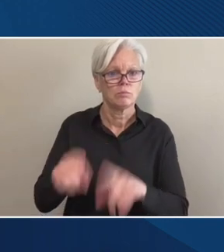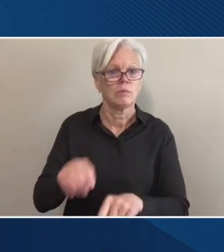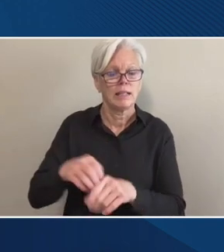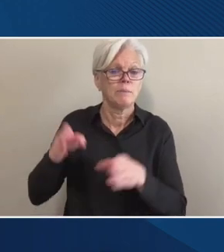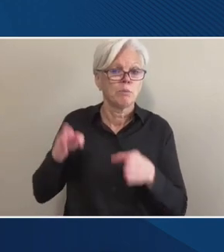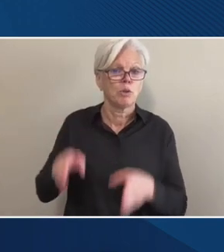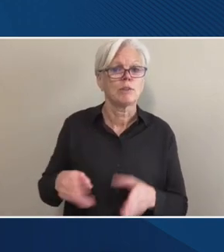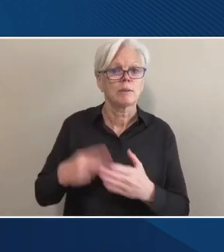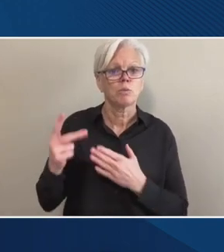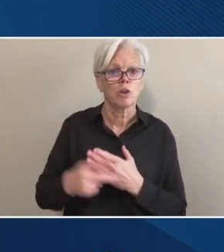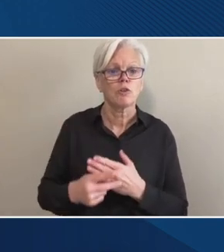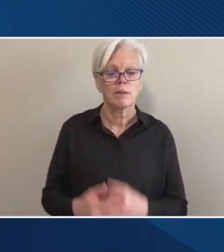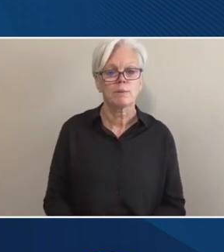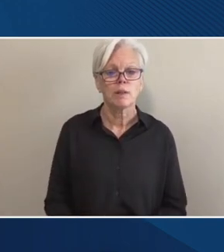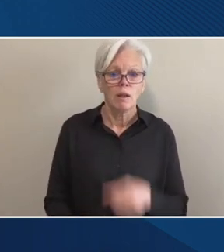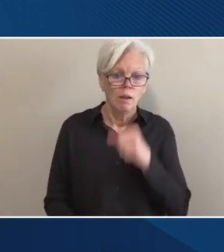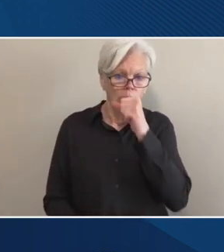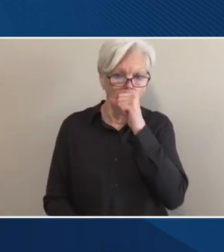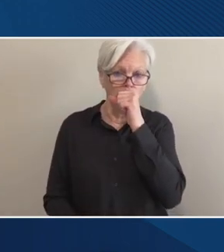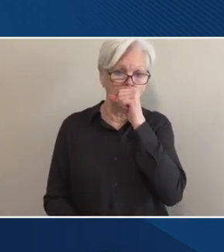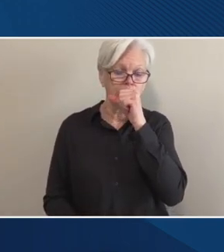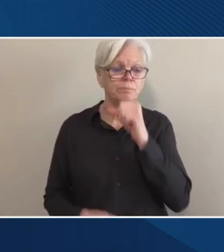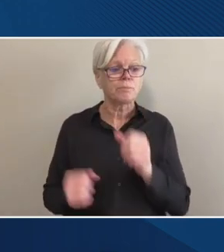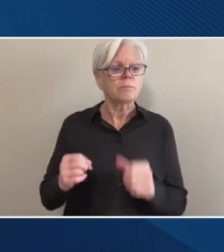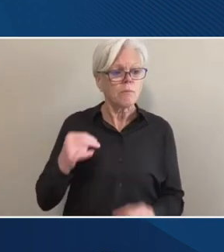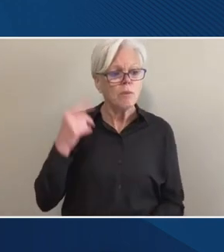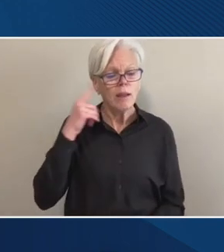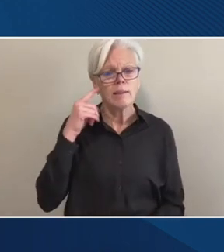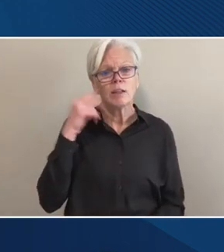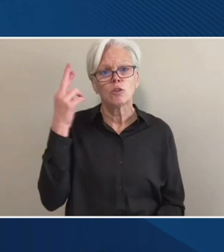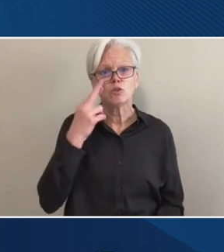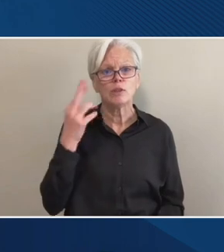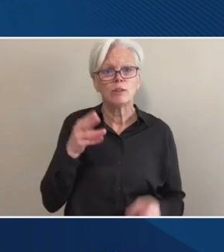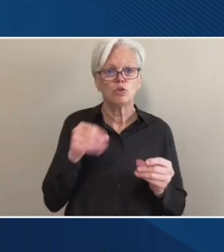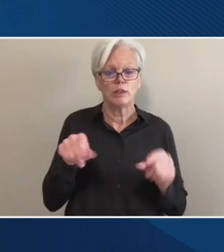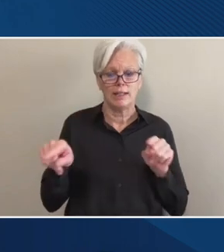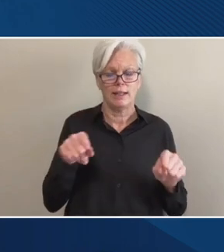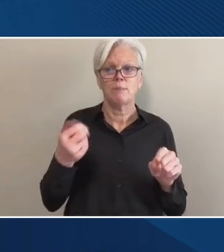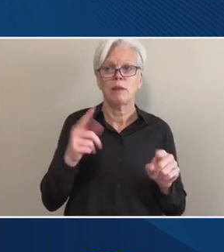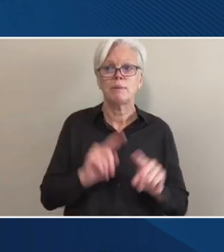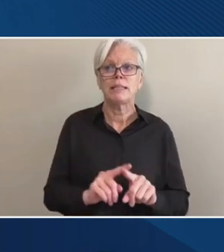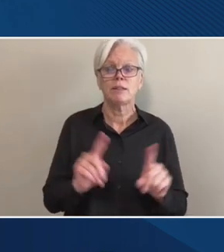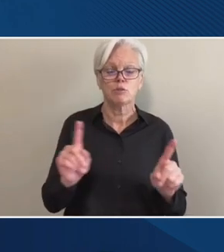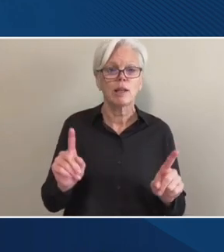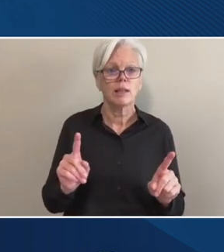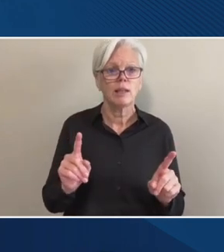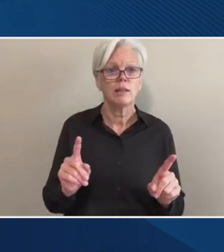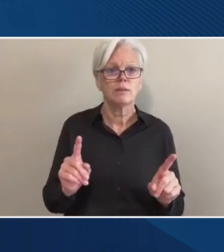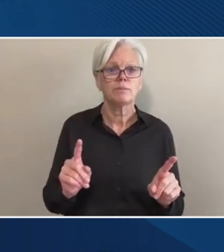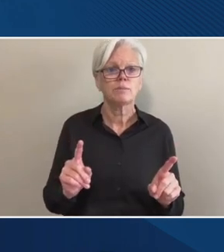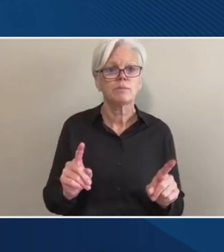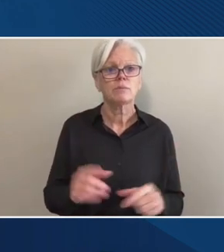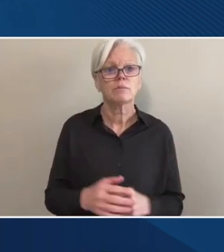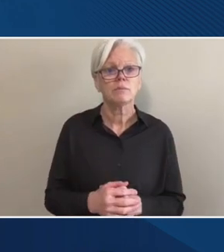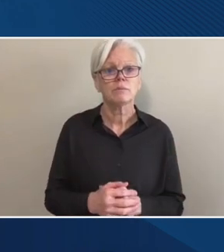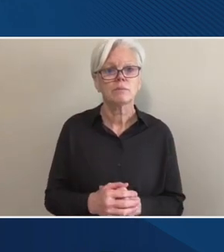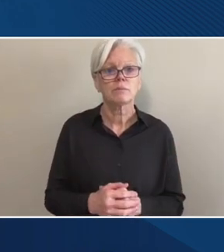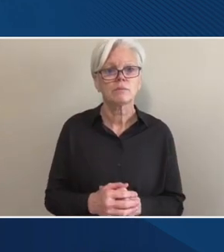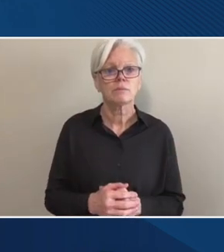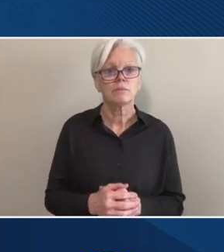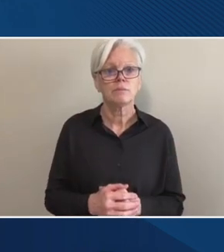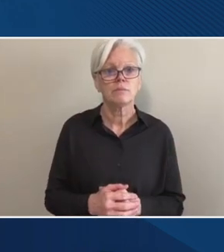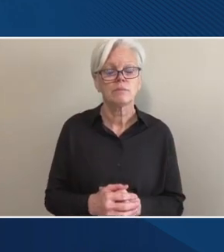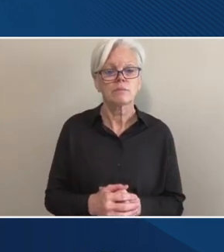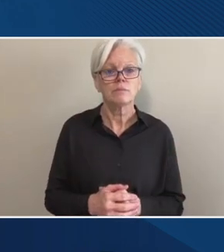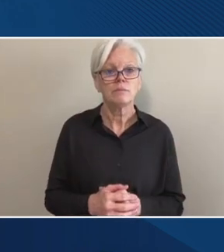programs. So I think there is a rationale for treating the two a little differently. And yes, you know, capabilities vary